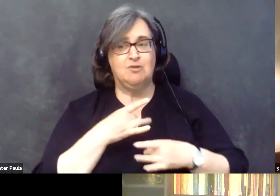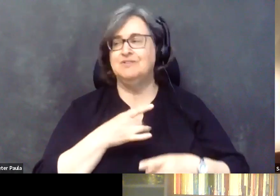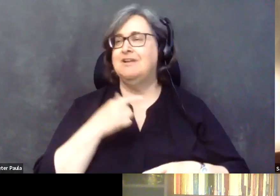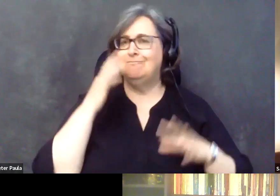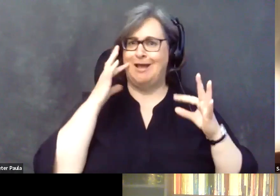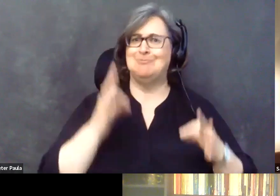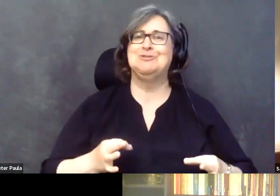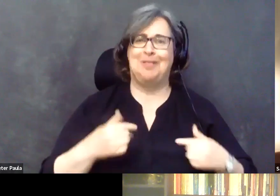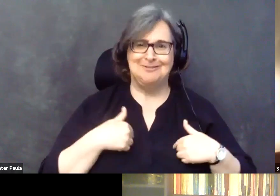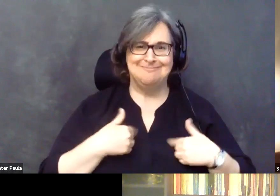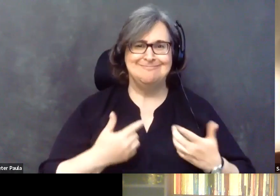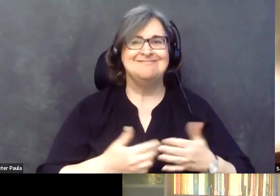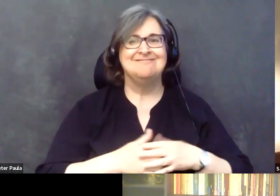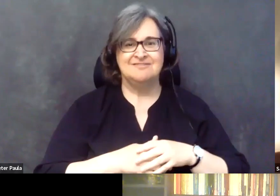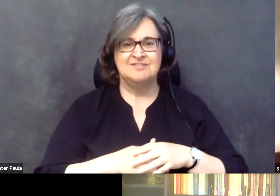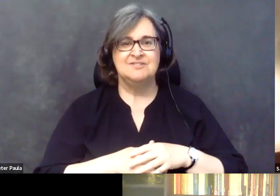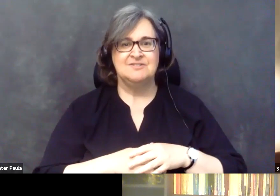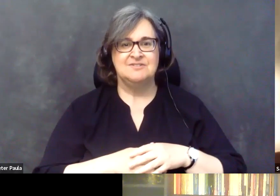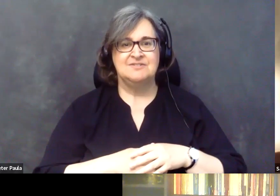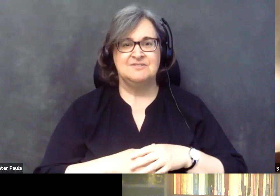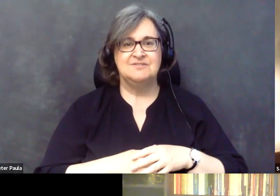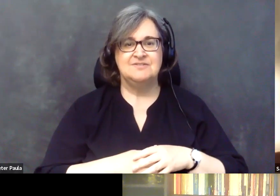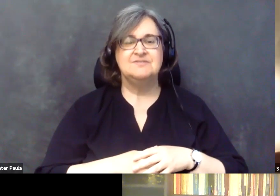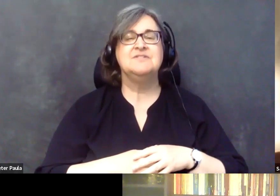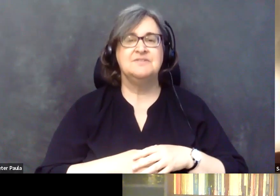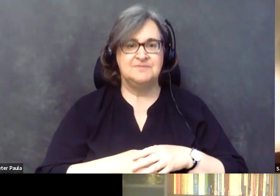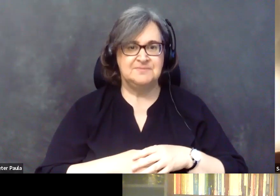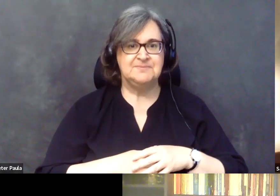absolutely. I know the good work the Ability Center has been doing.